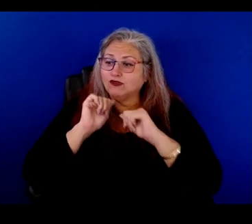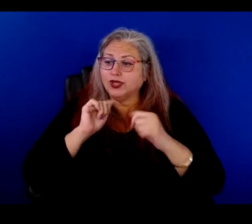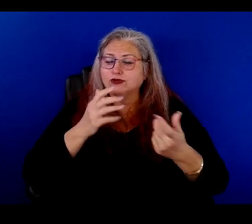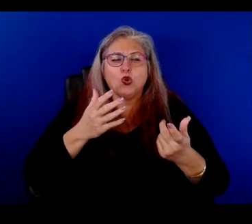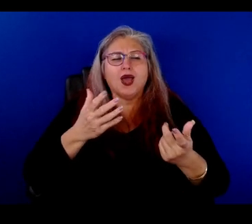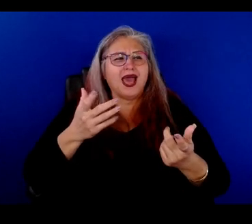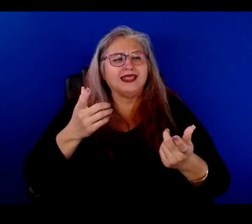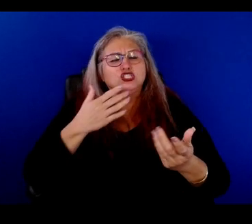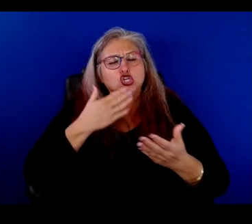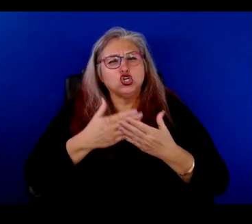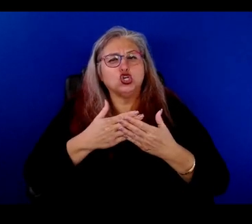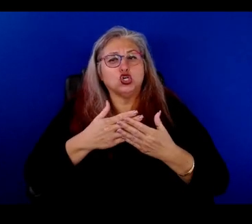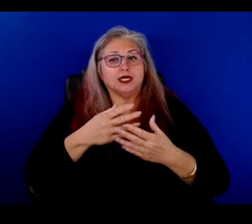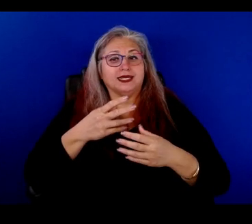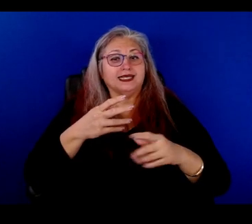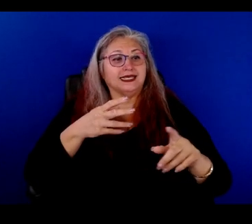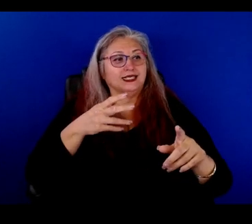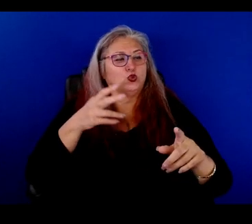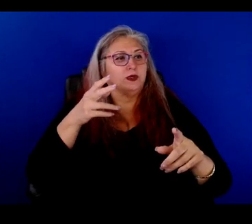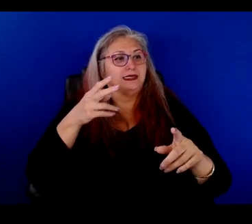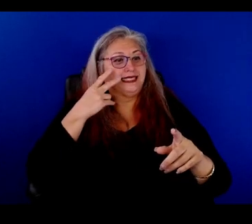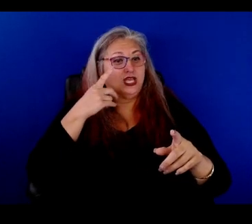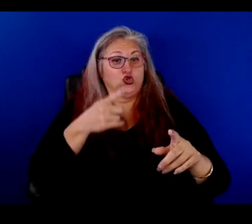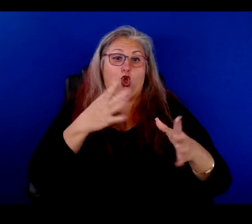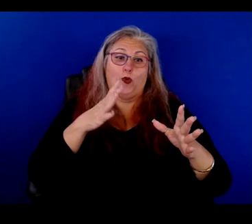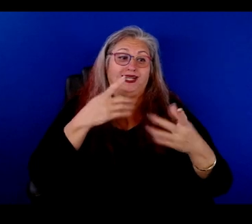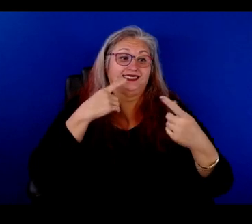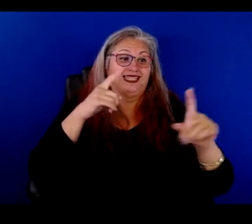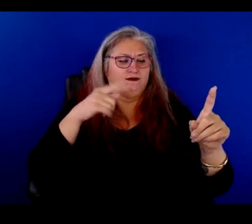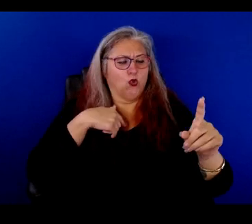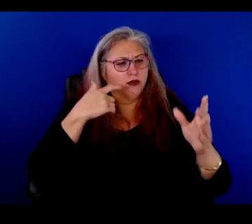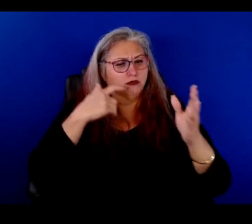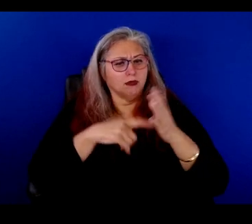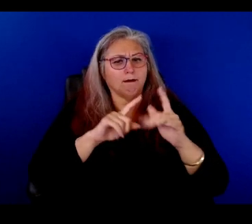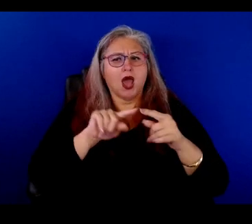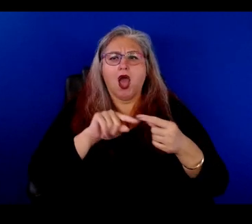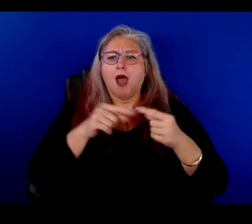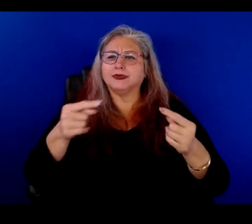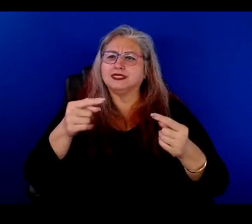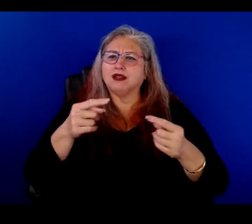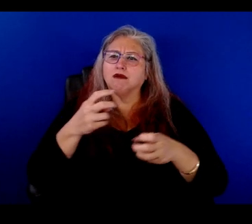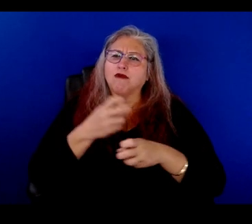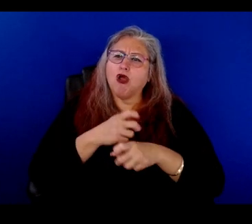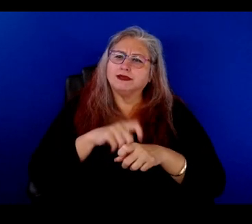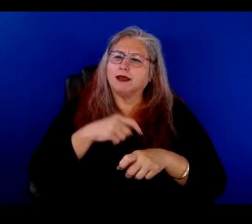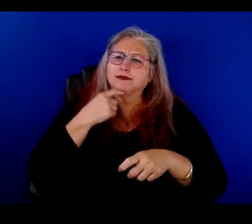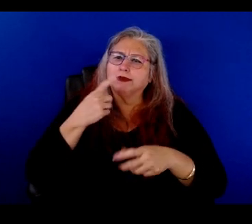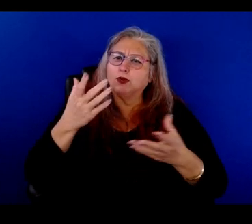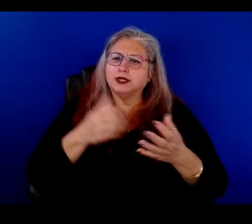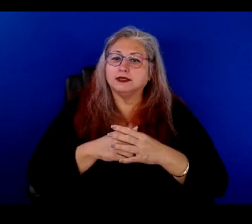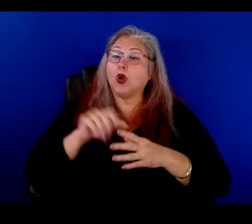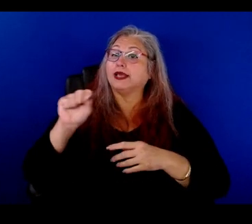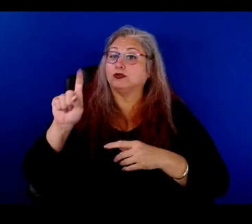it's always good to see here you are on the other side of it. Right. So we always want to give that opportunity. Well, you know, probably the, the, the